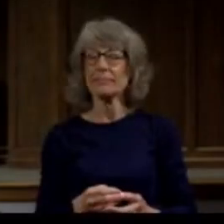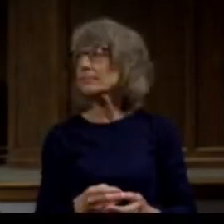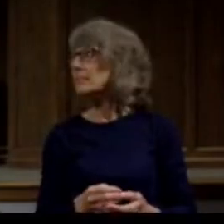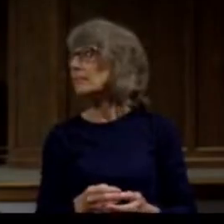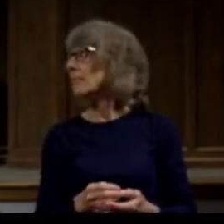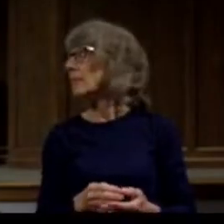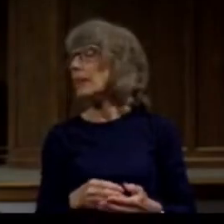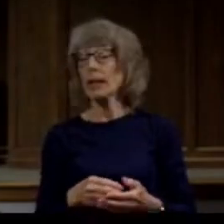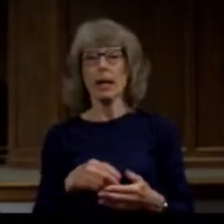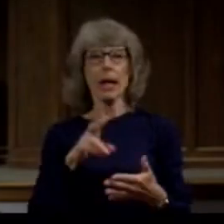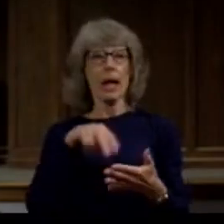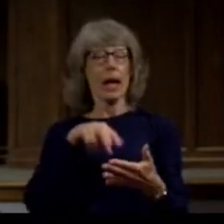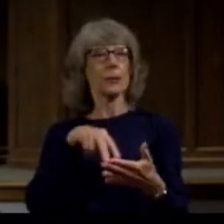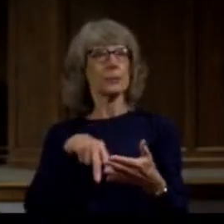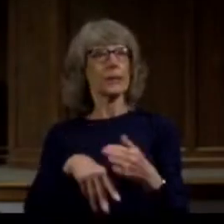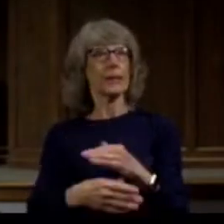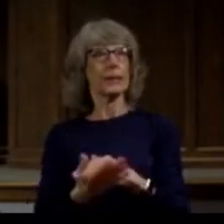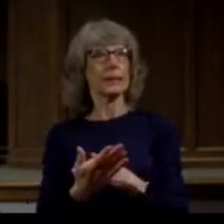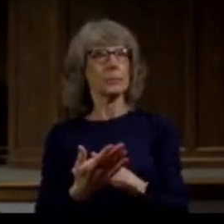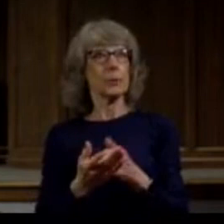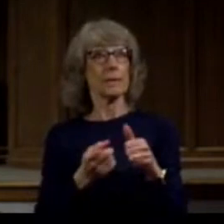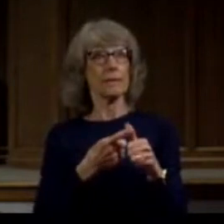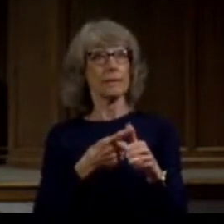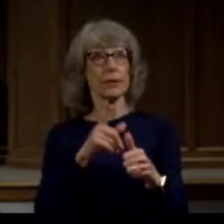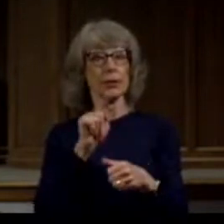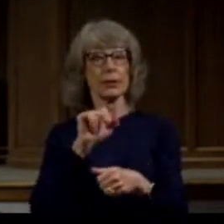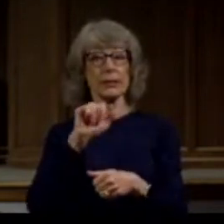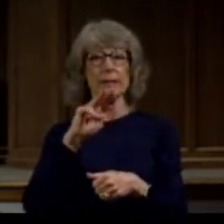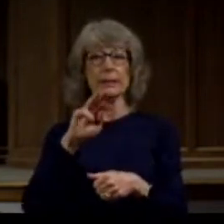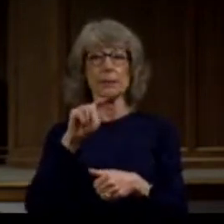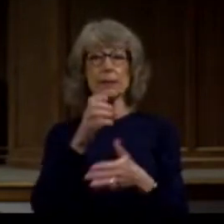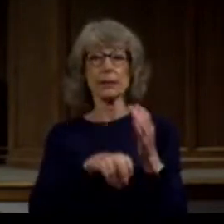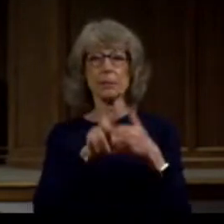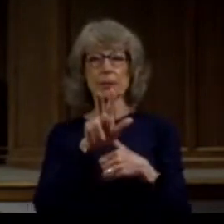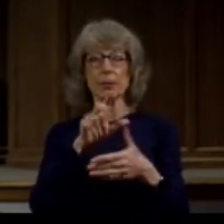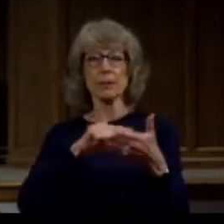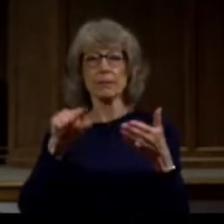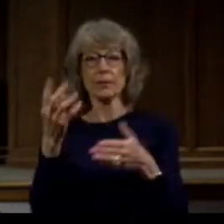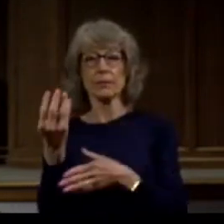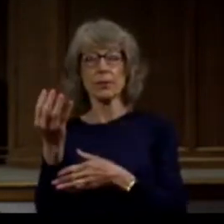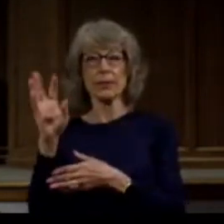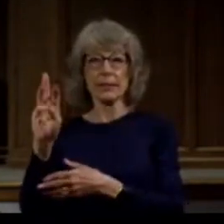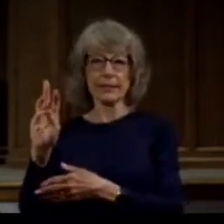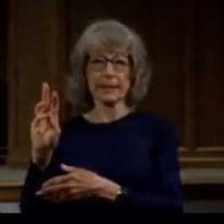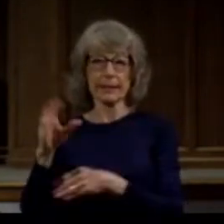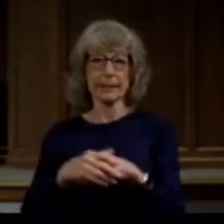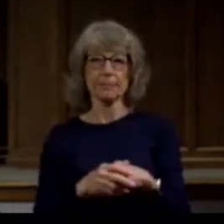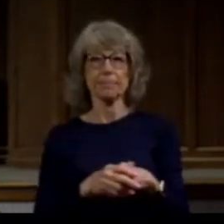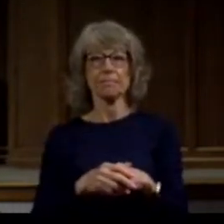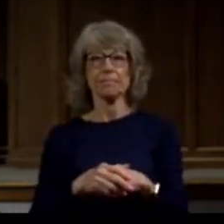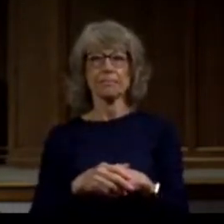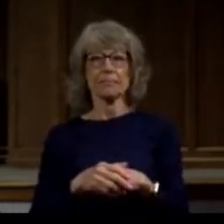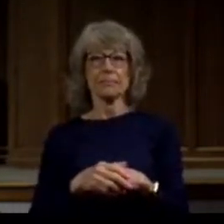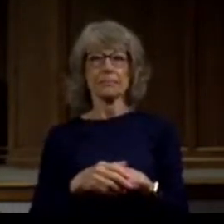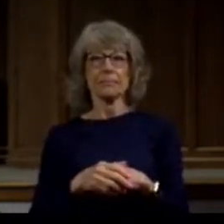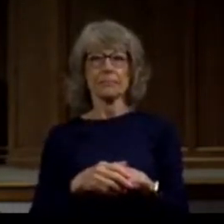Our reading for this morning is from 1 Timothy chapter 3 verses 14 through 16.